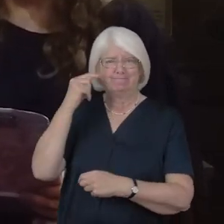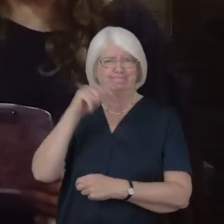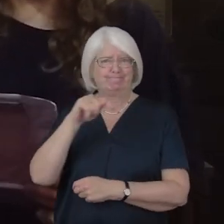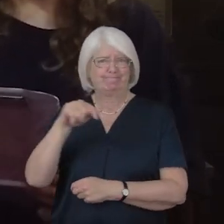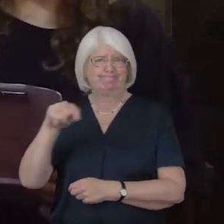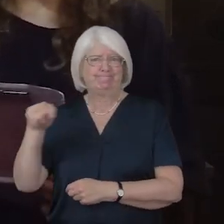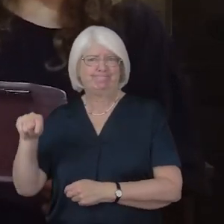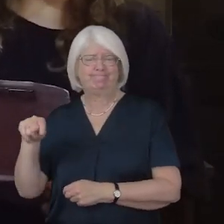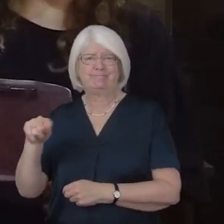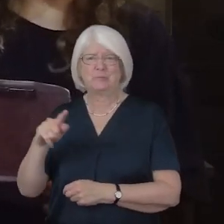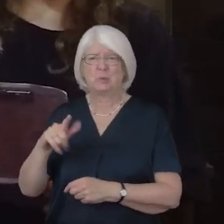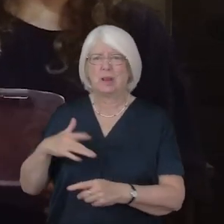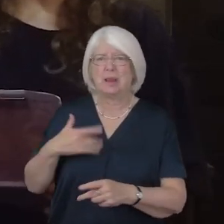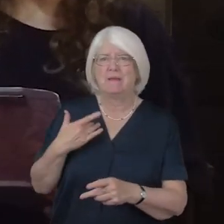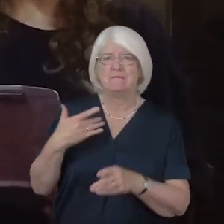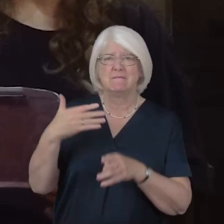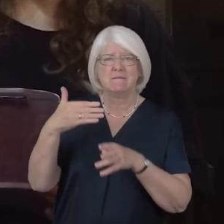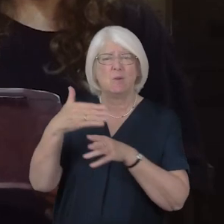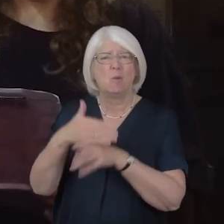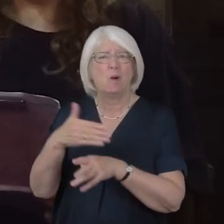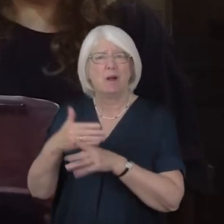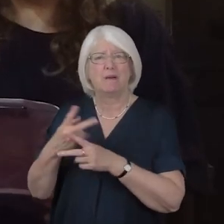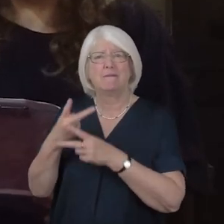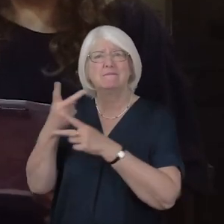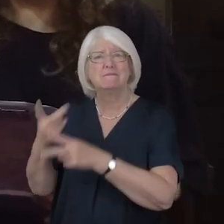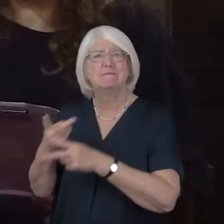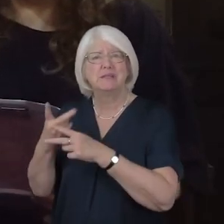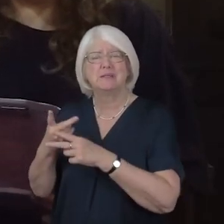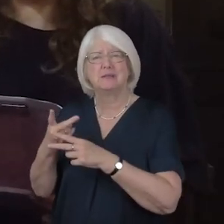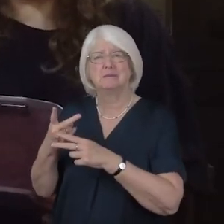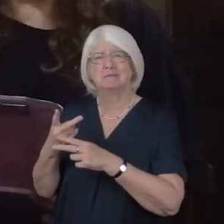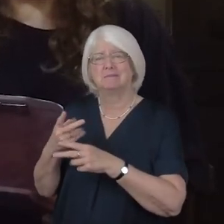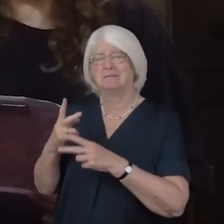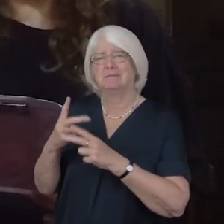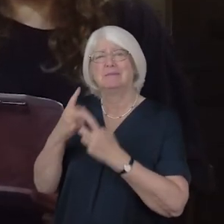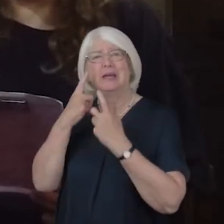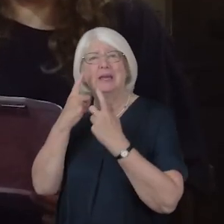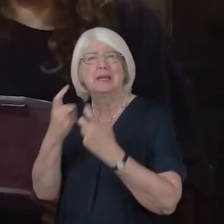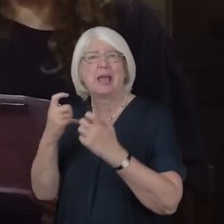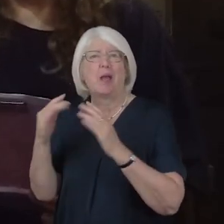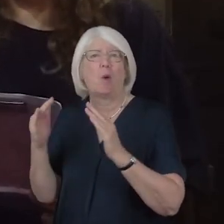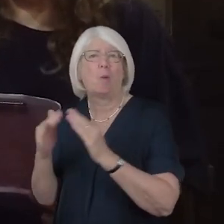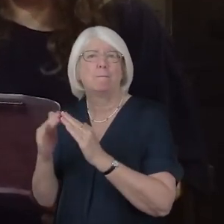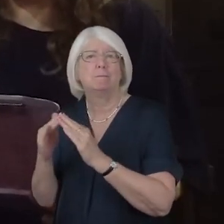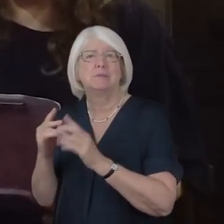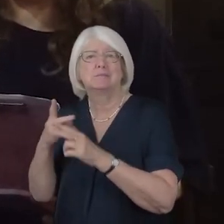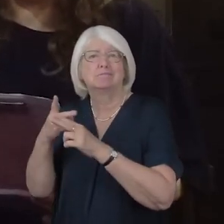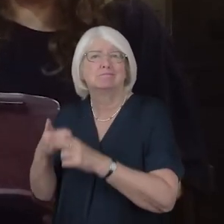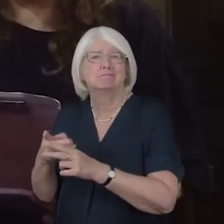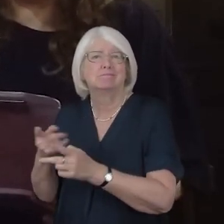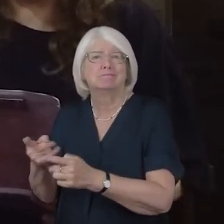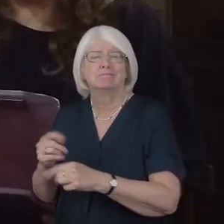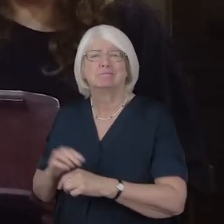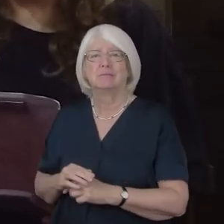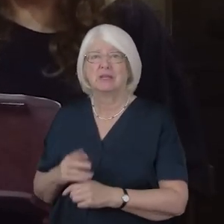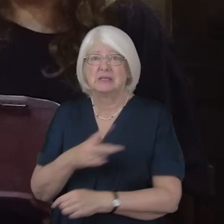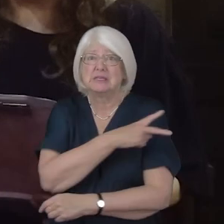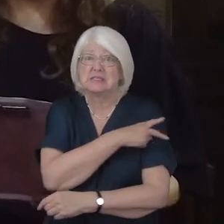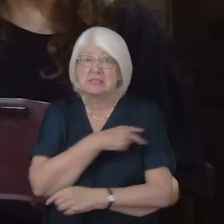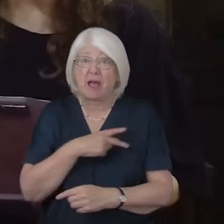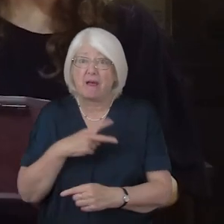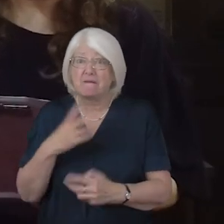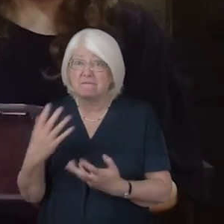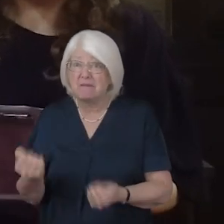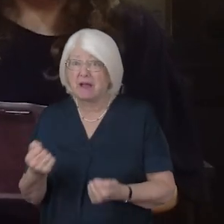work and visit in our care homes that staff may have the physical and emotional